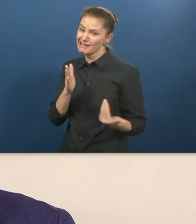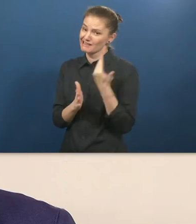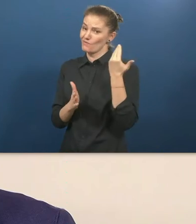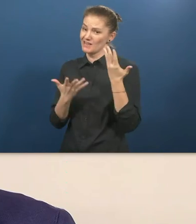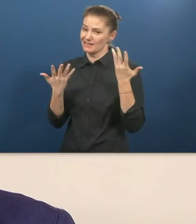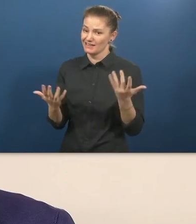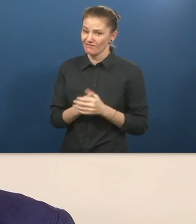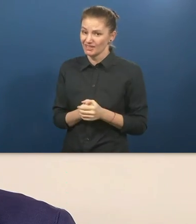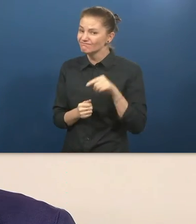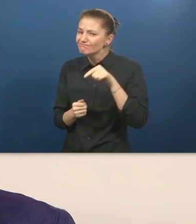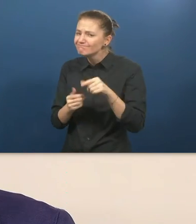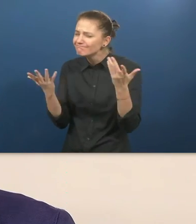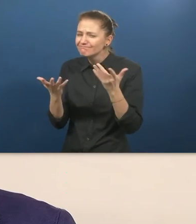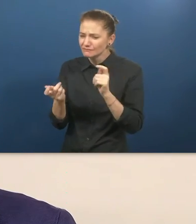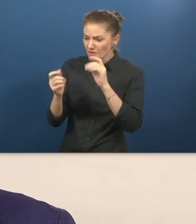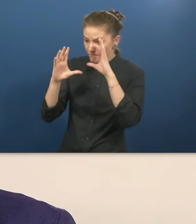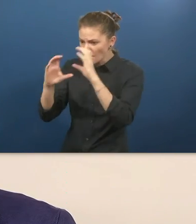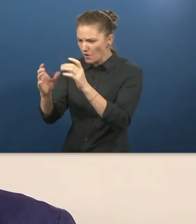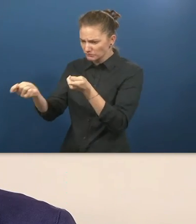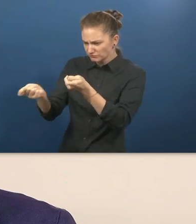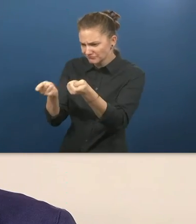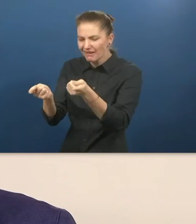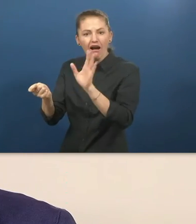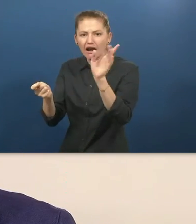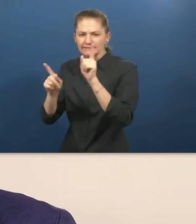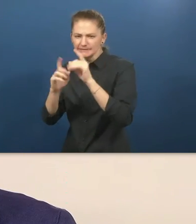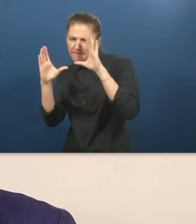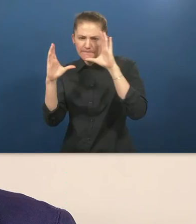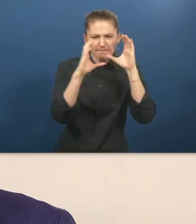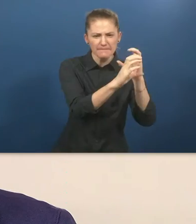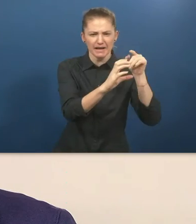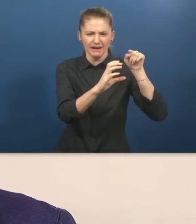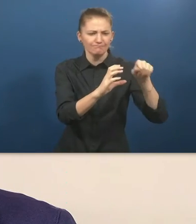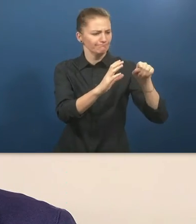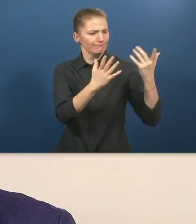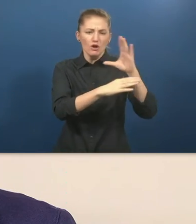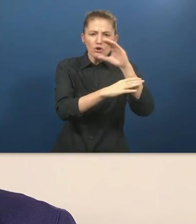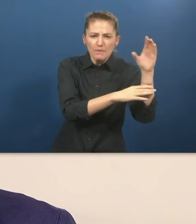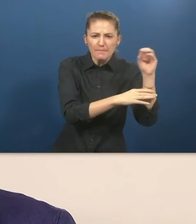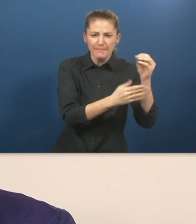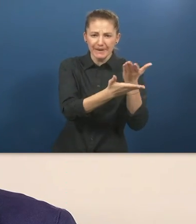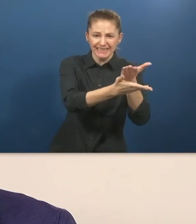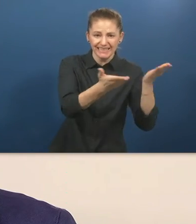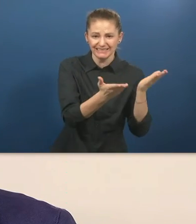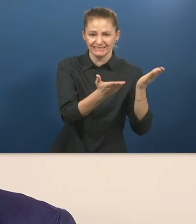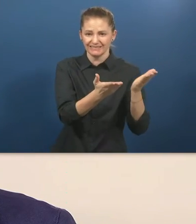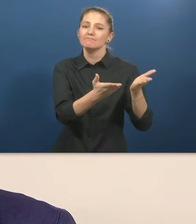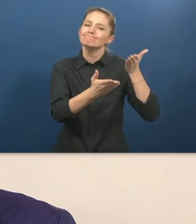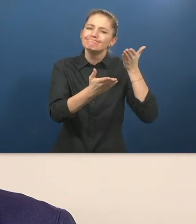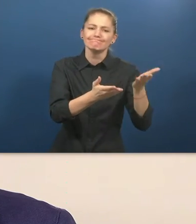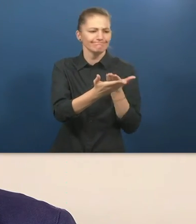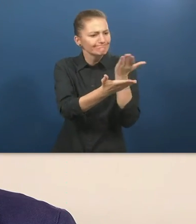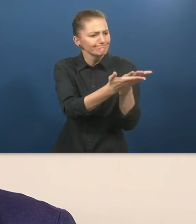It is innovative because it changes the focus of part of the intervention in labor international programs. It focuses